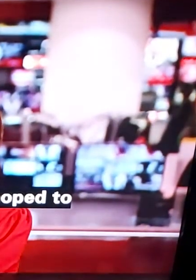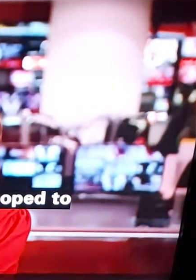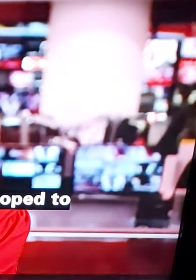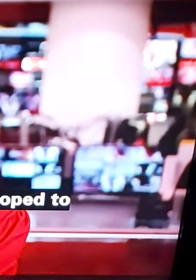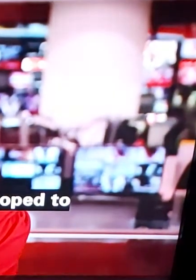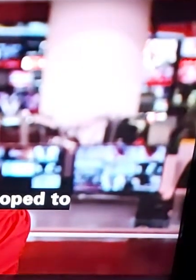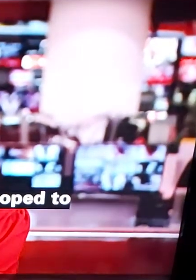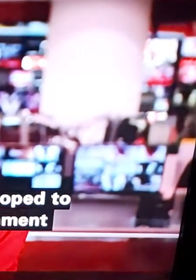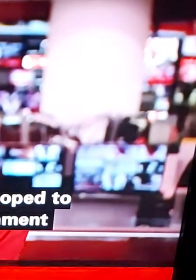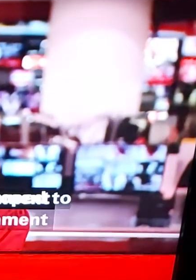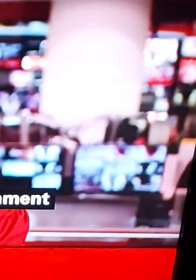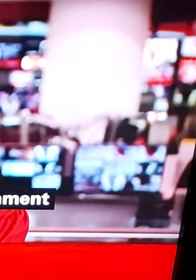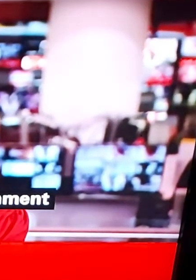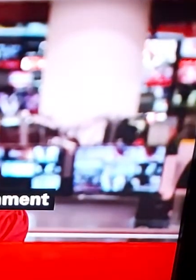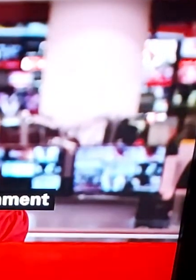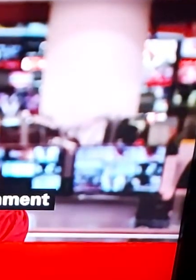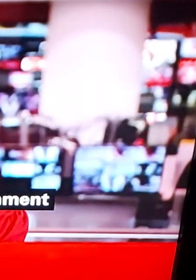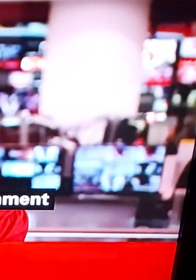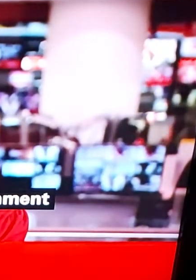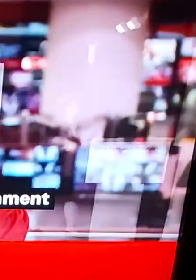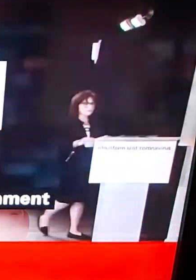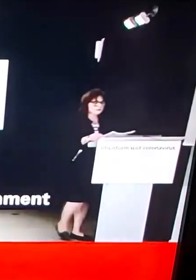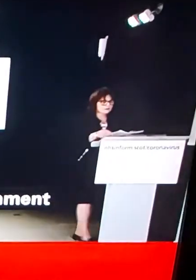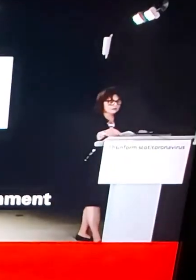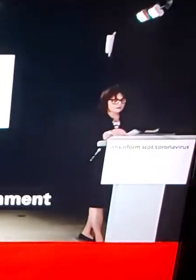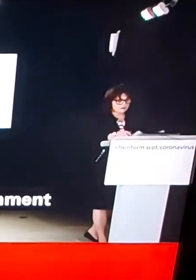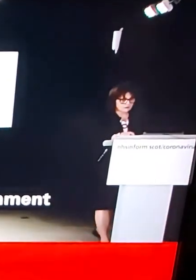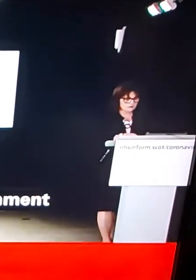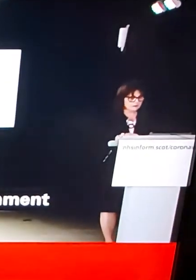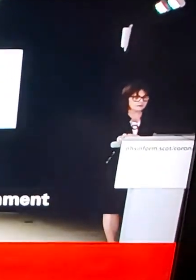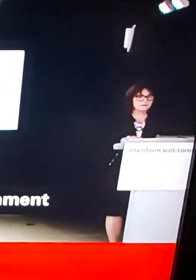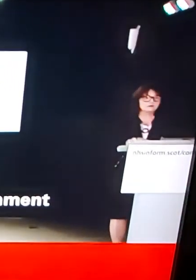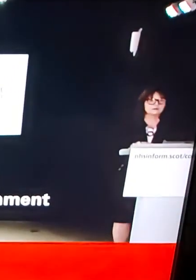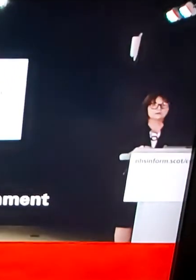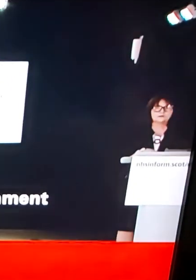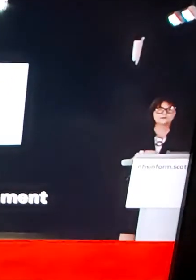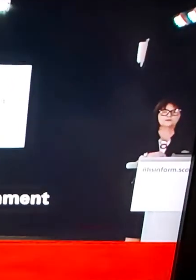experiencing coronavirus symptoms. Sorry, my computer has chosen this. asking, asking